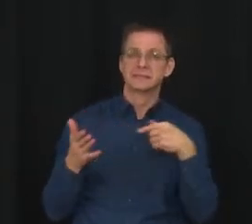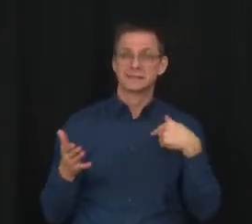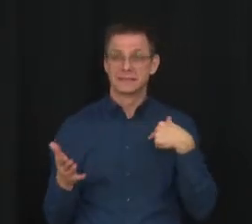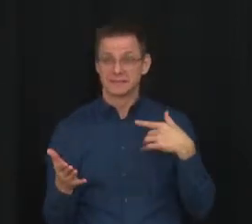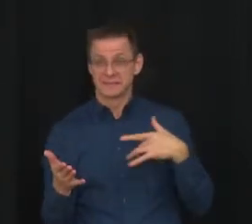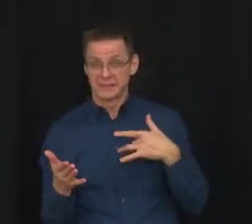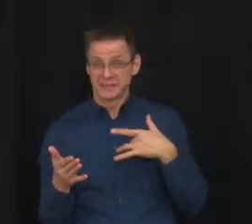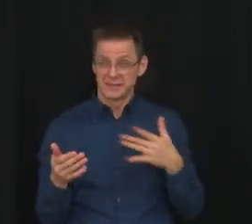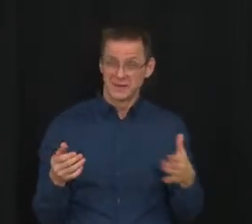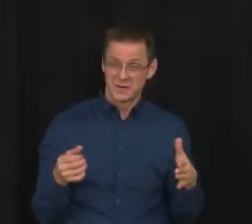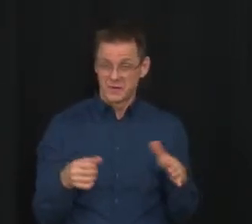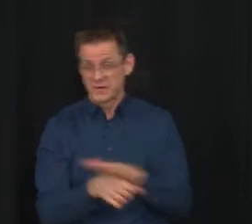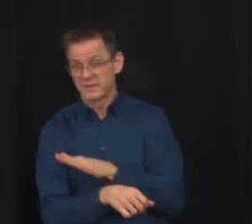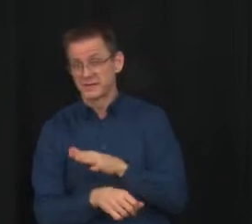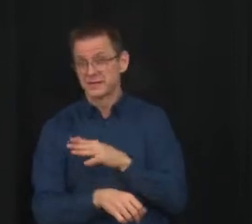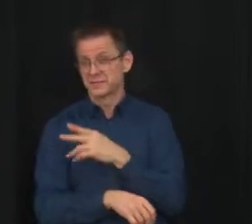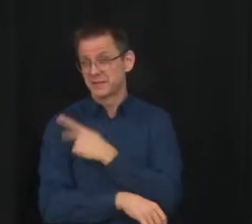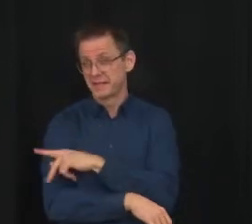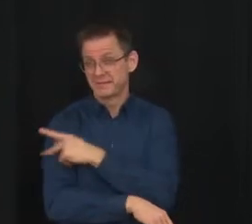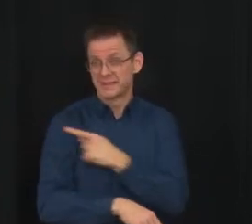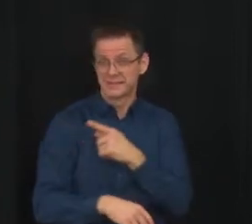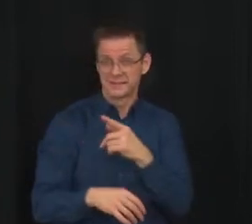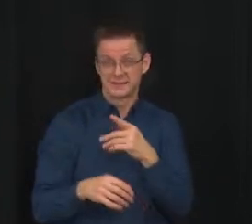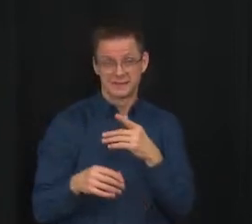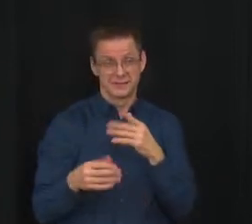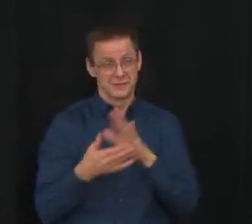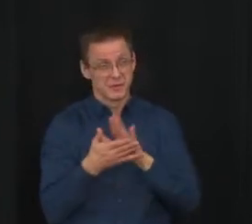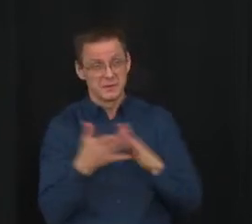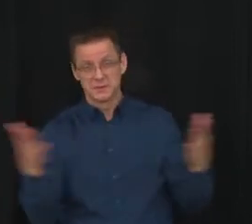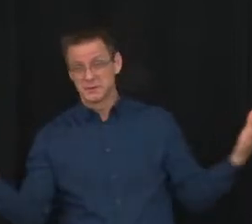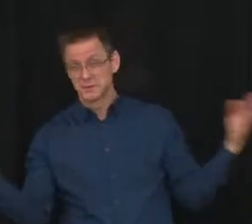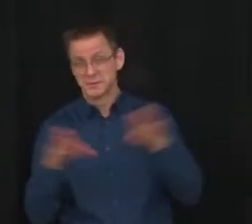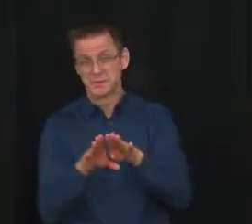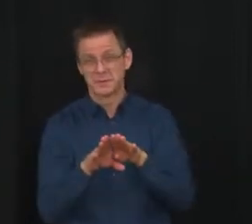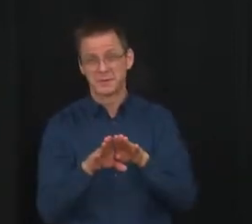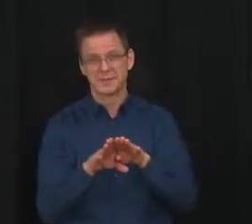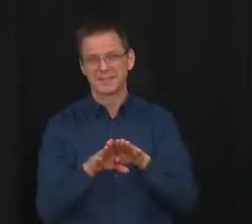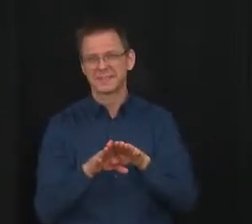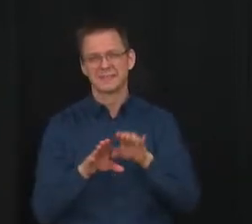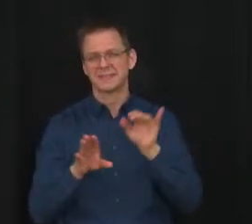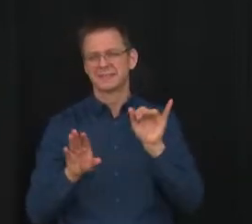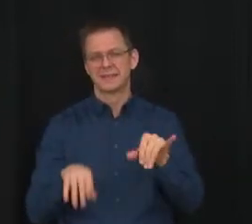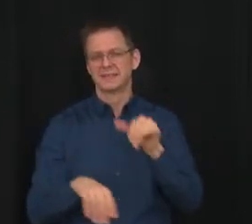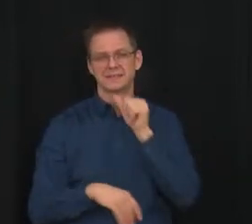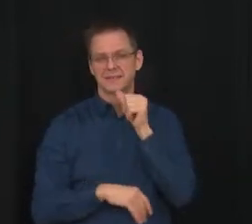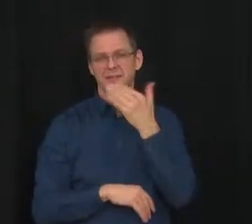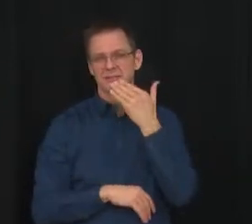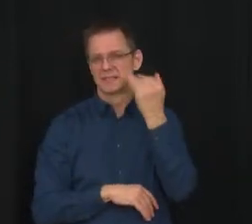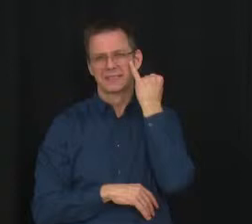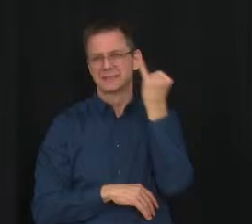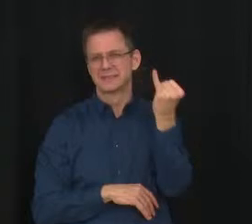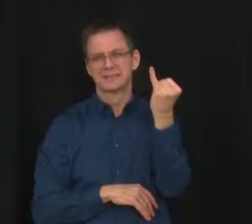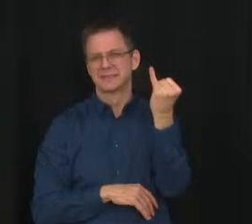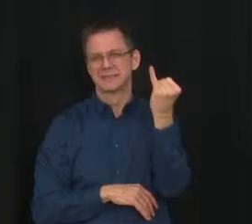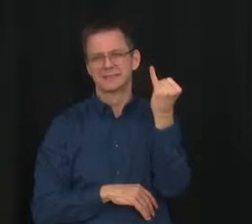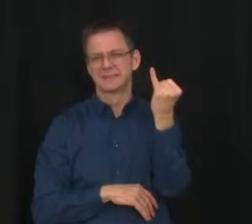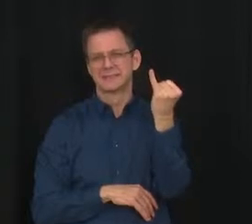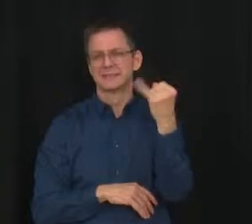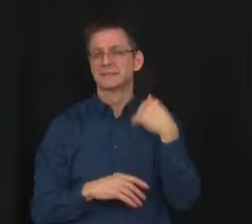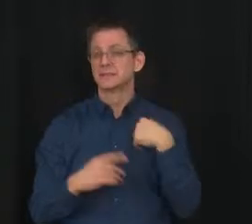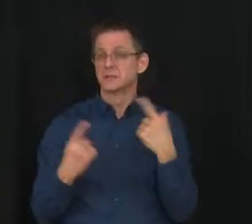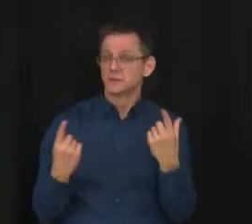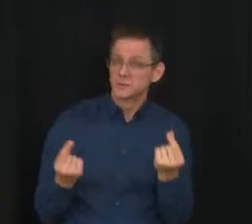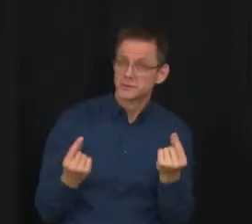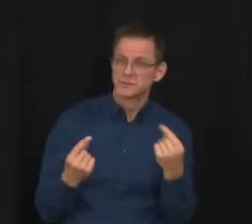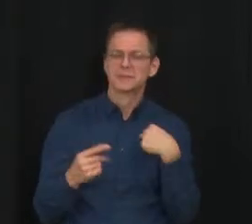province as opposed to allowing opportunities to return and then using interventions where they're appropriate in terms of targeted areas